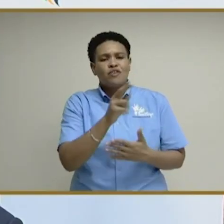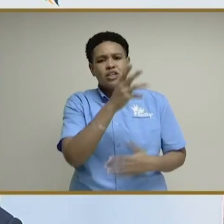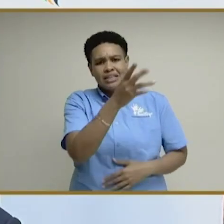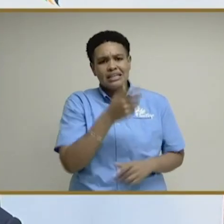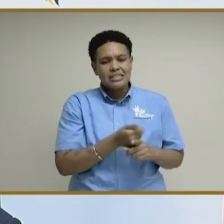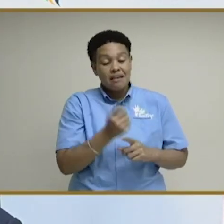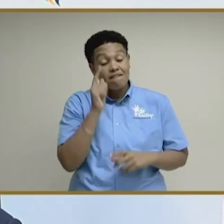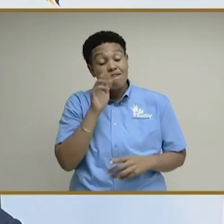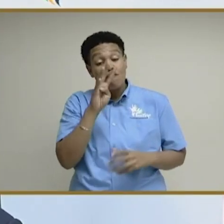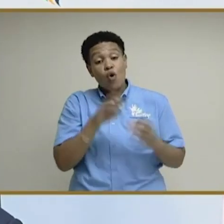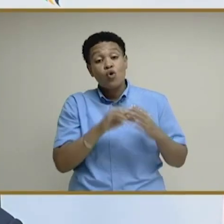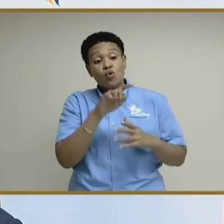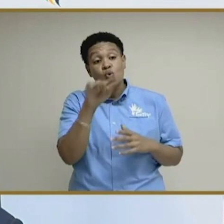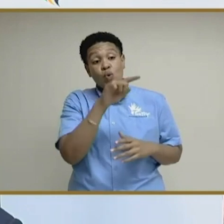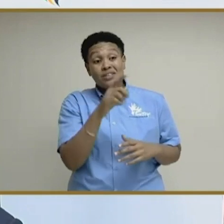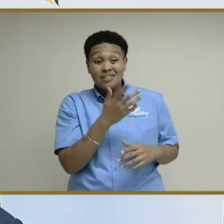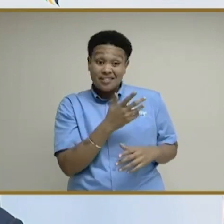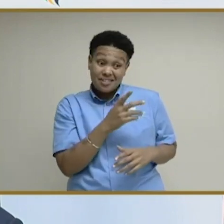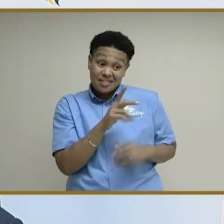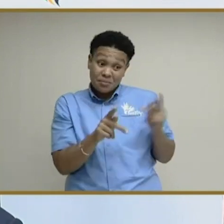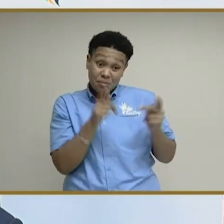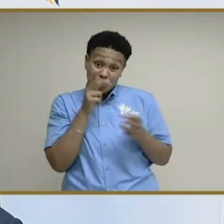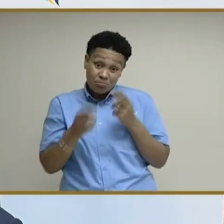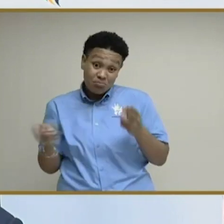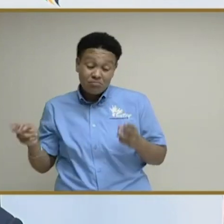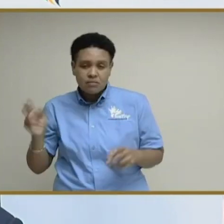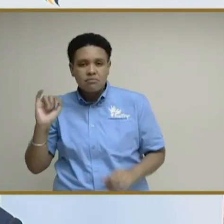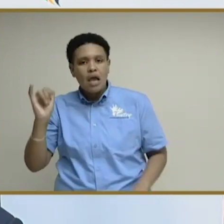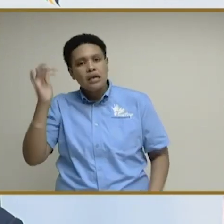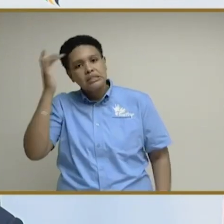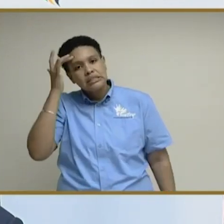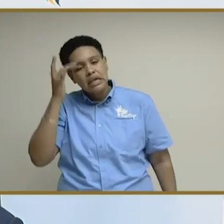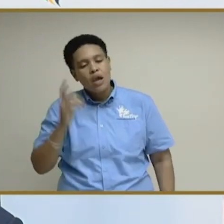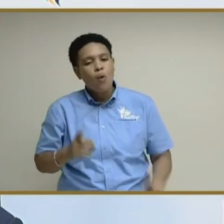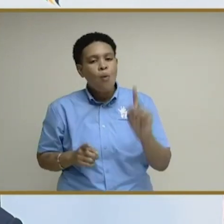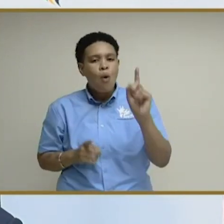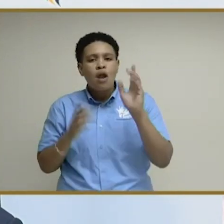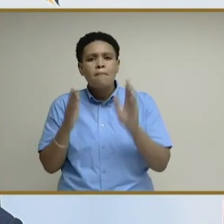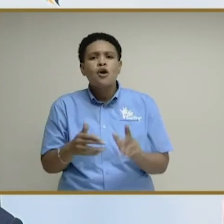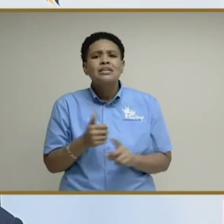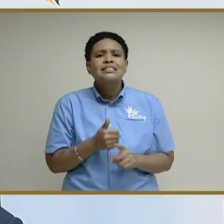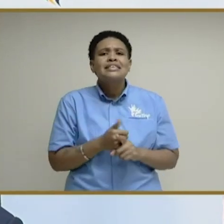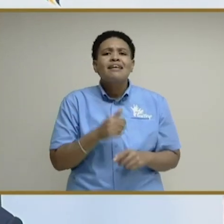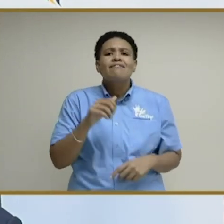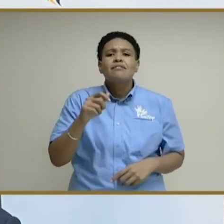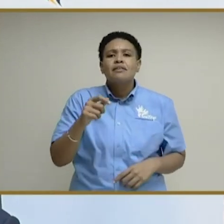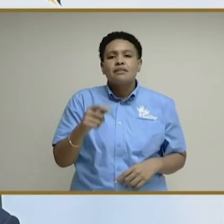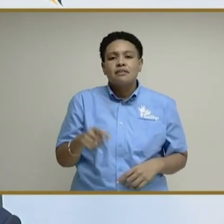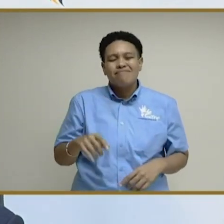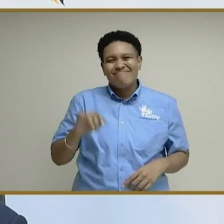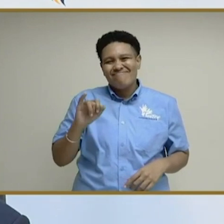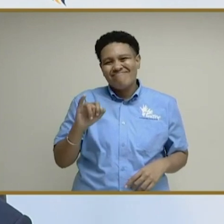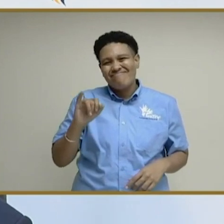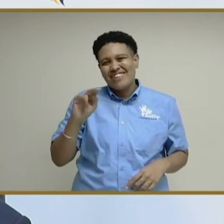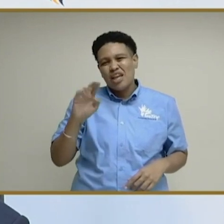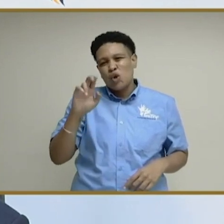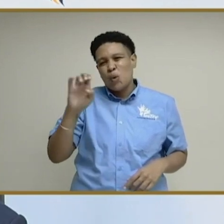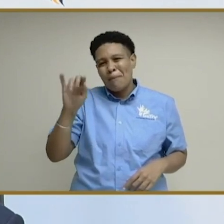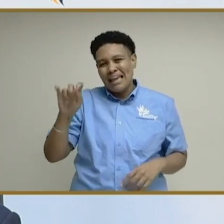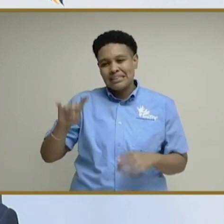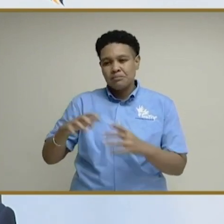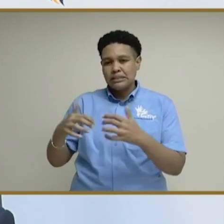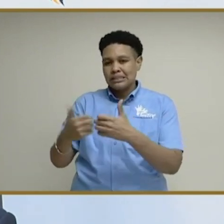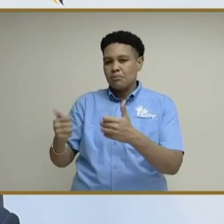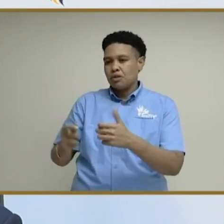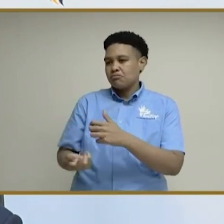Four of those patients are critical and one of those patients, one patient is intubated. But we also, as you